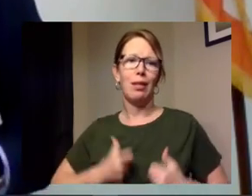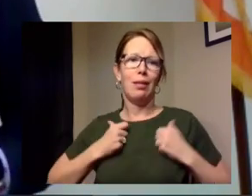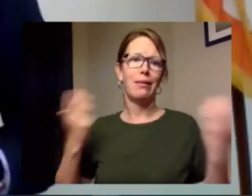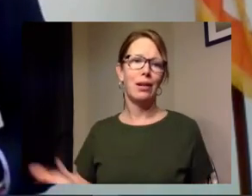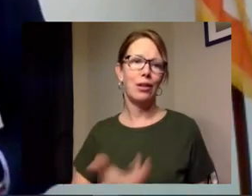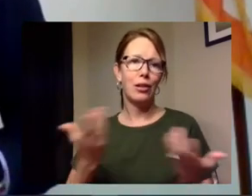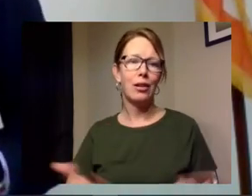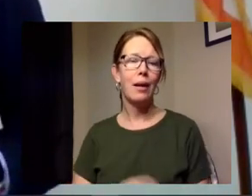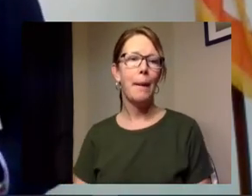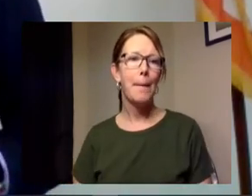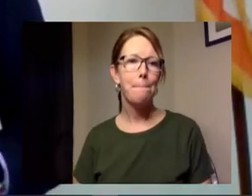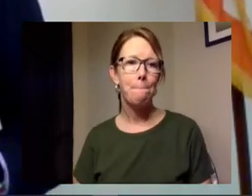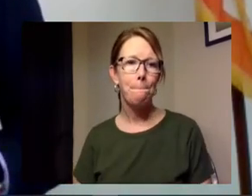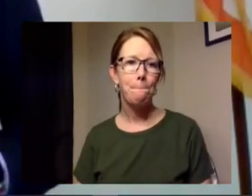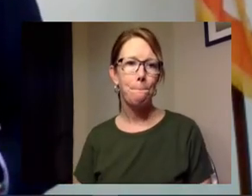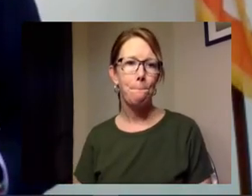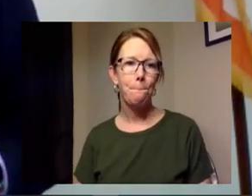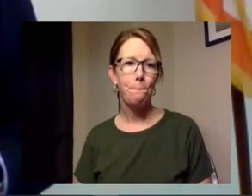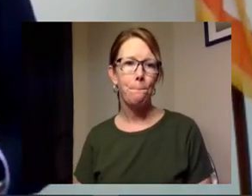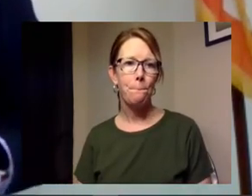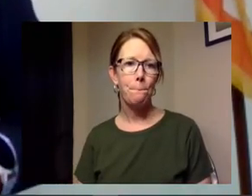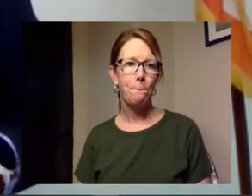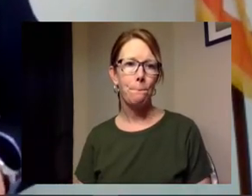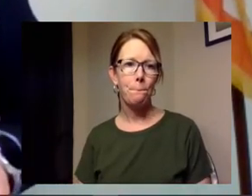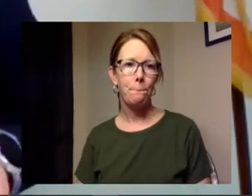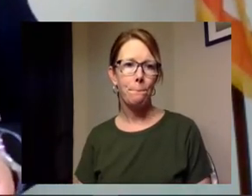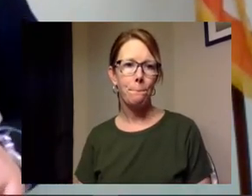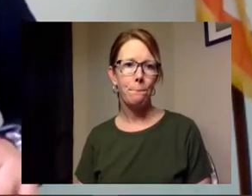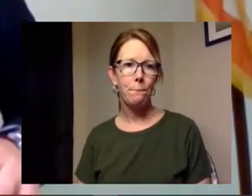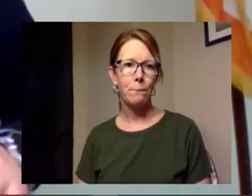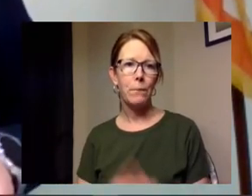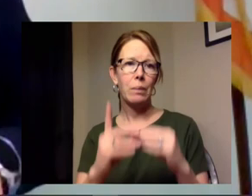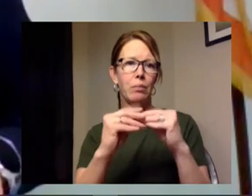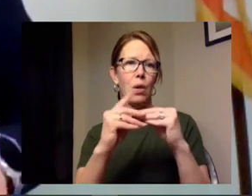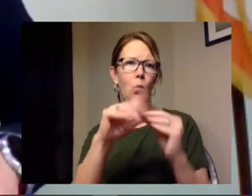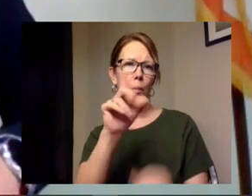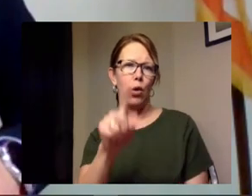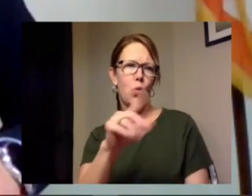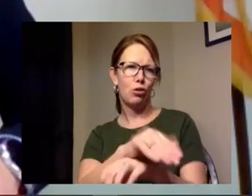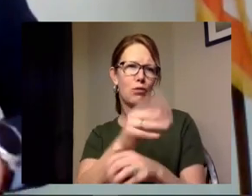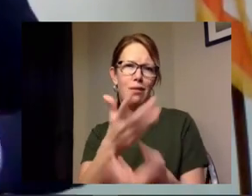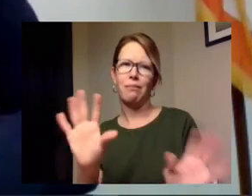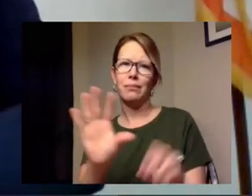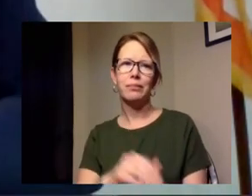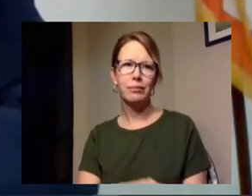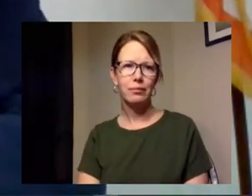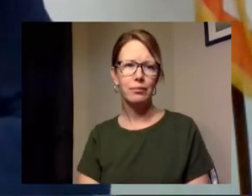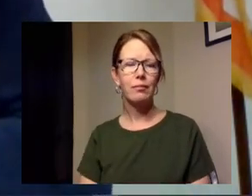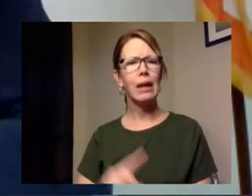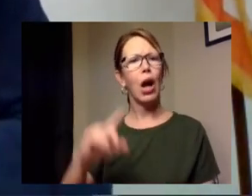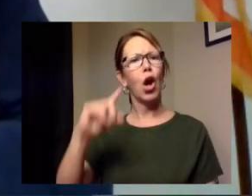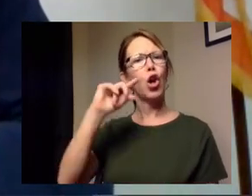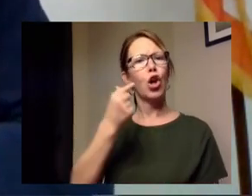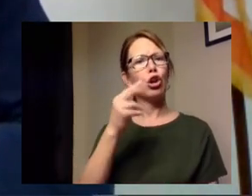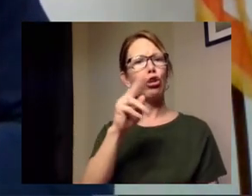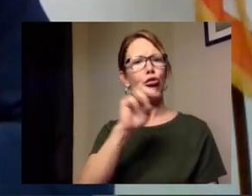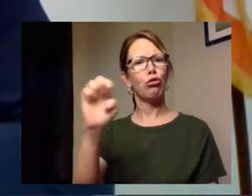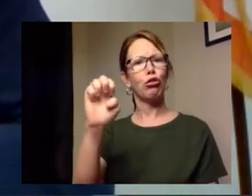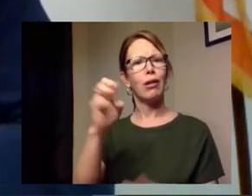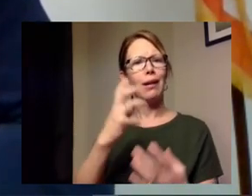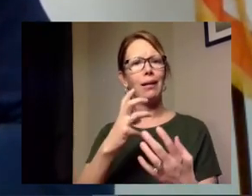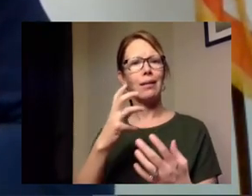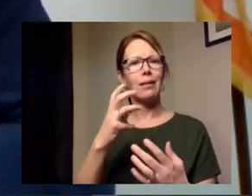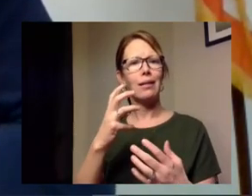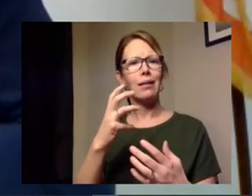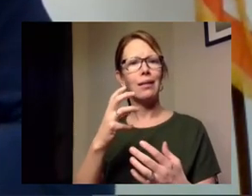i have um one last question we'll take for for tonight i've heard that green county jail has reduced the